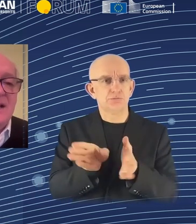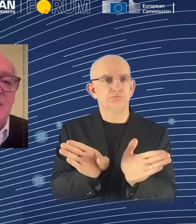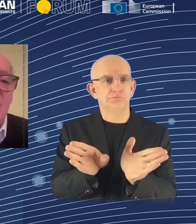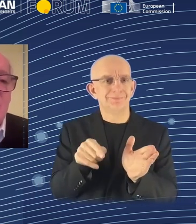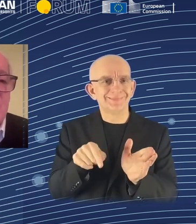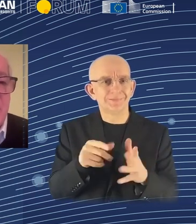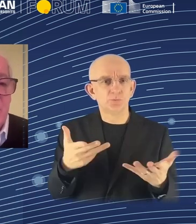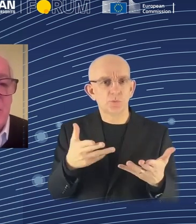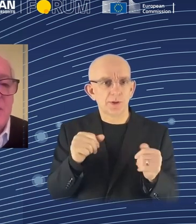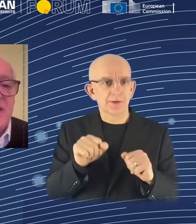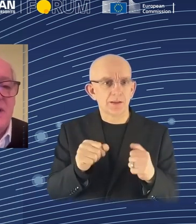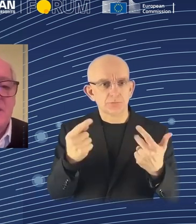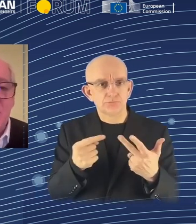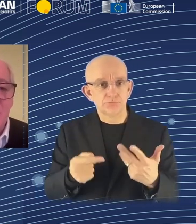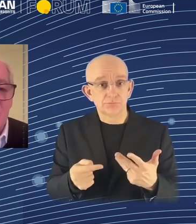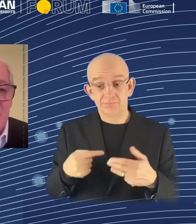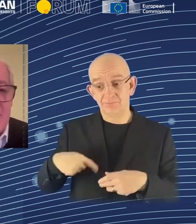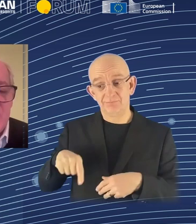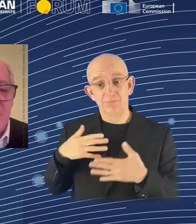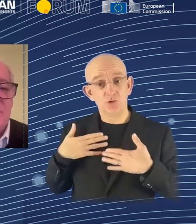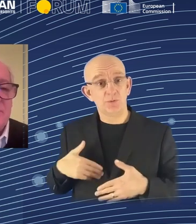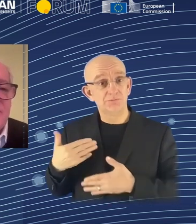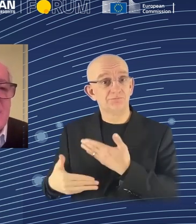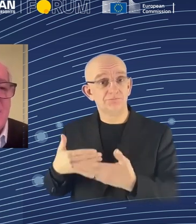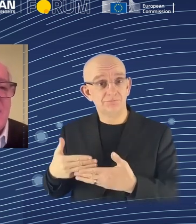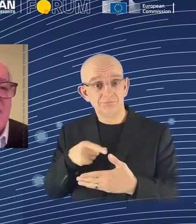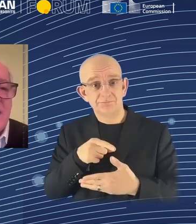And we call this general purpose AI. Some people call it AGI.